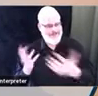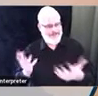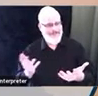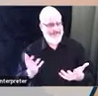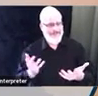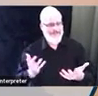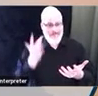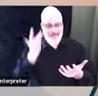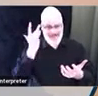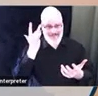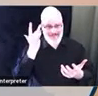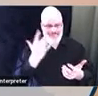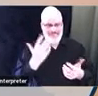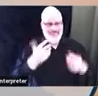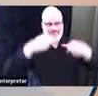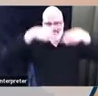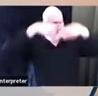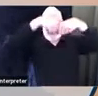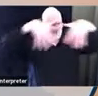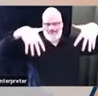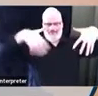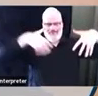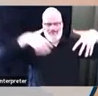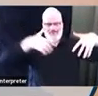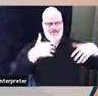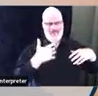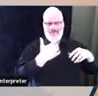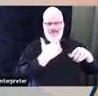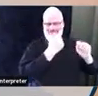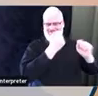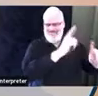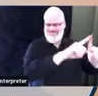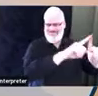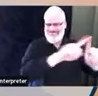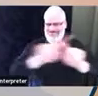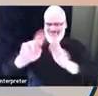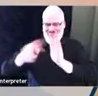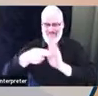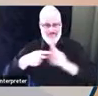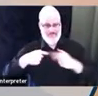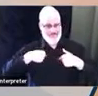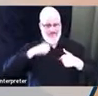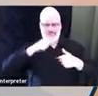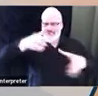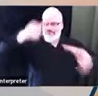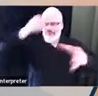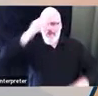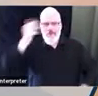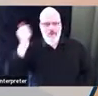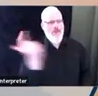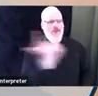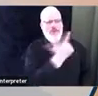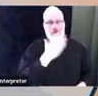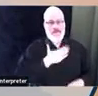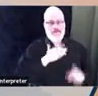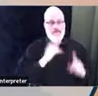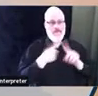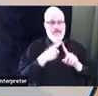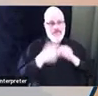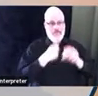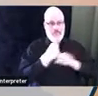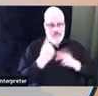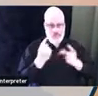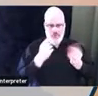role is. So we would be sitting down and learning, you know, from each other and where we want to go.